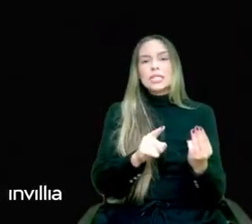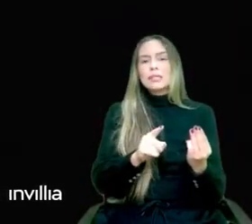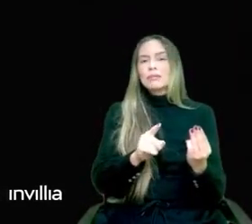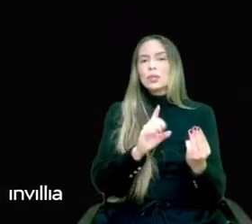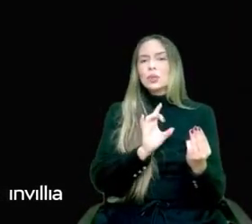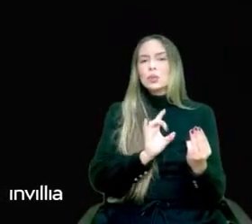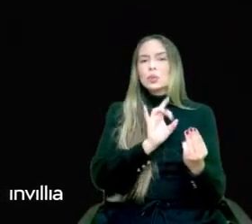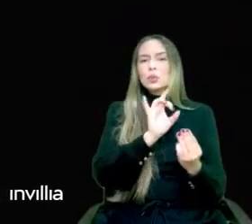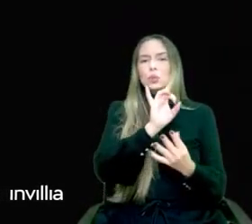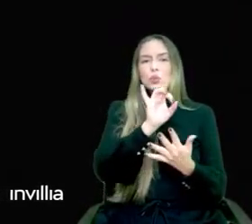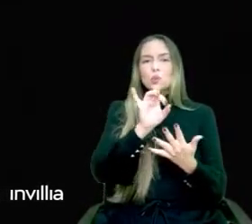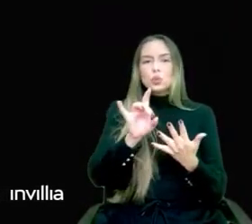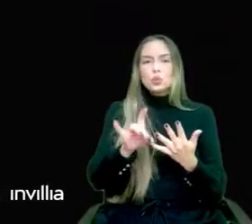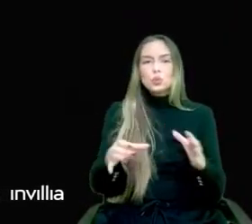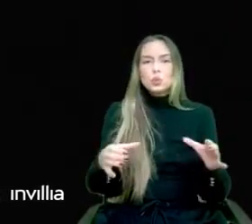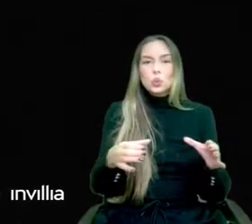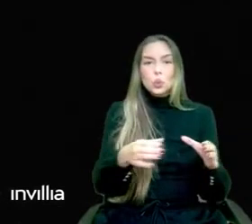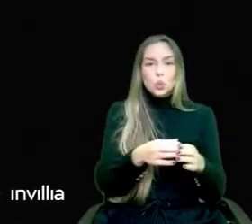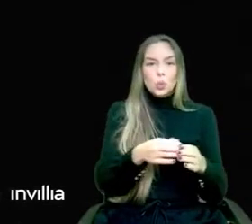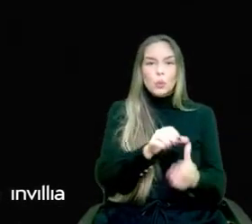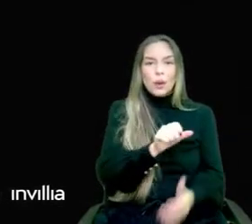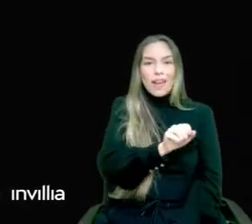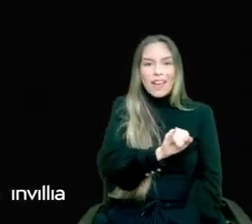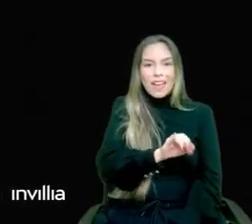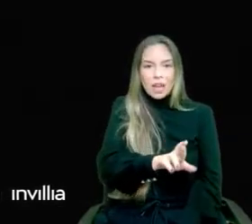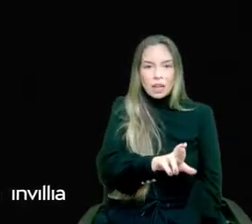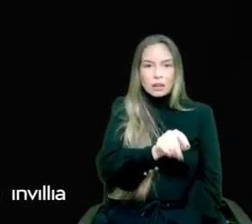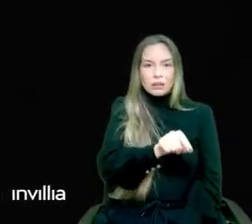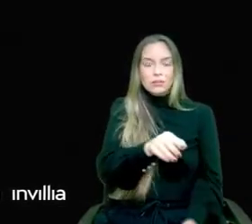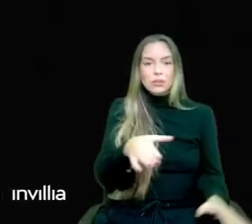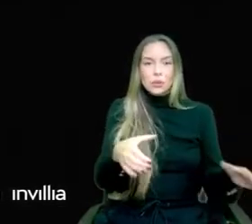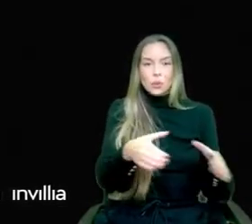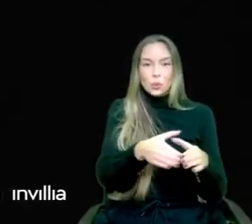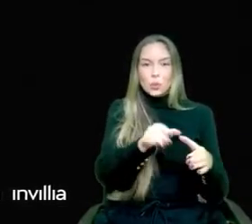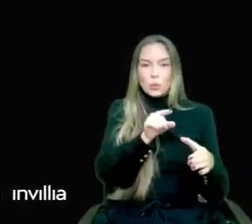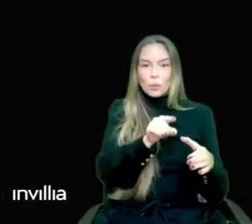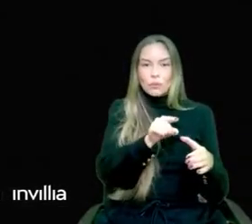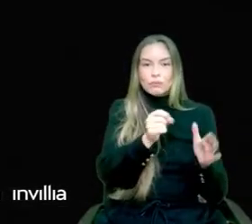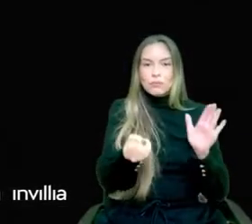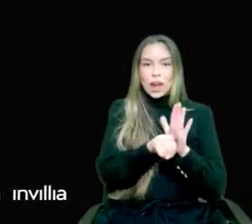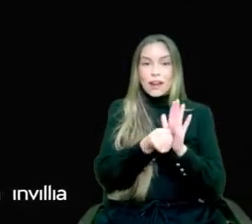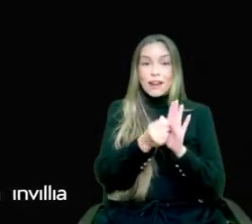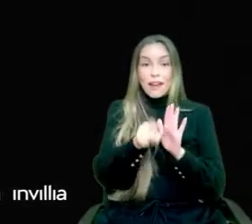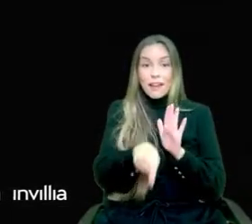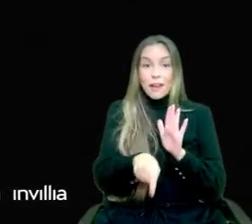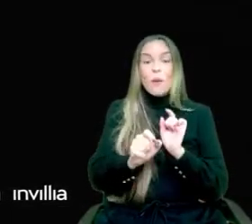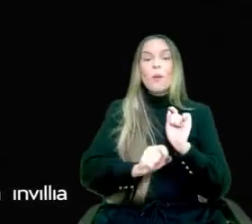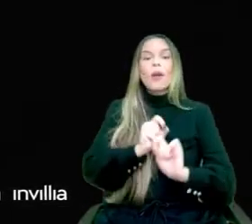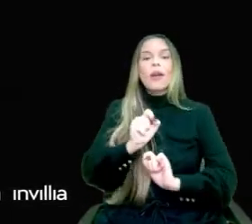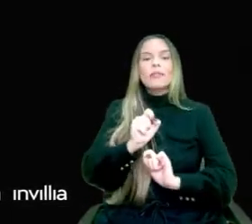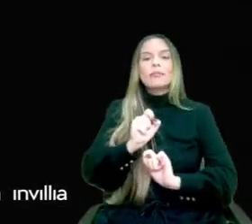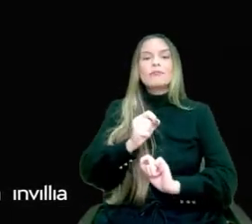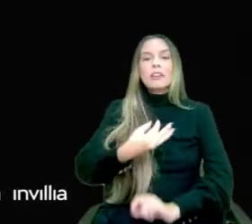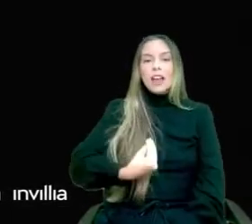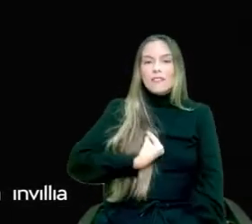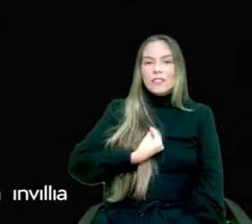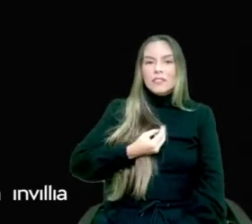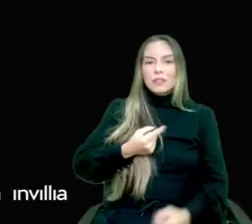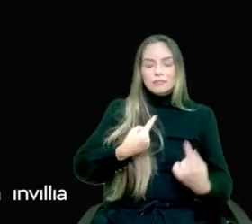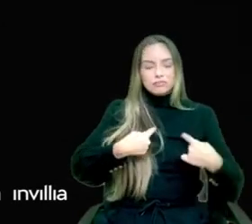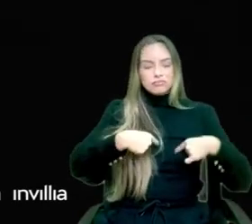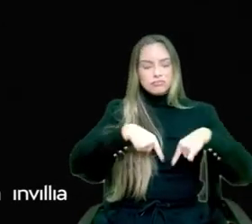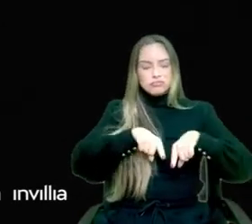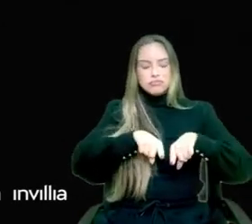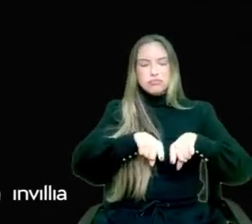brand is to become the essential unparalleled and global force